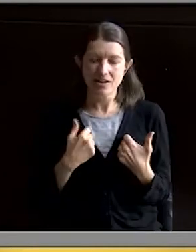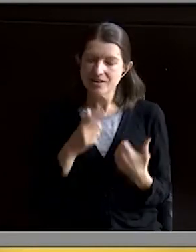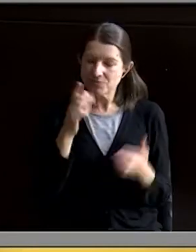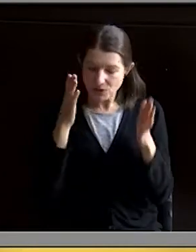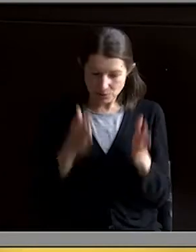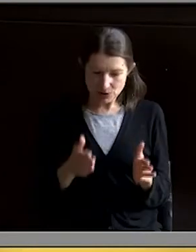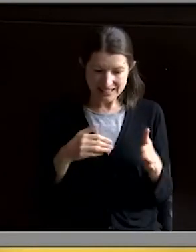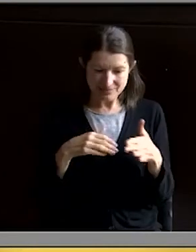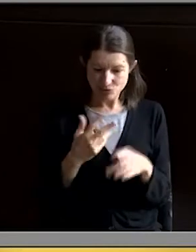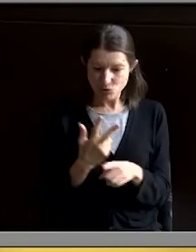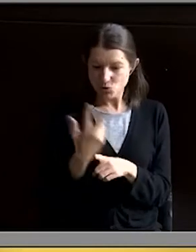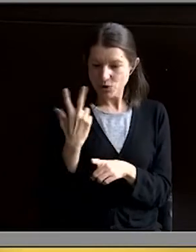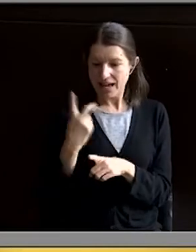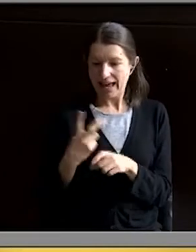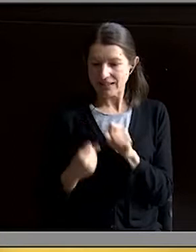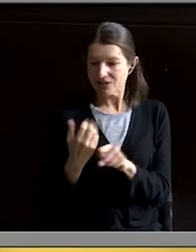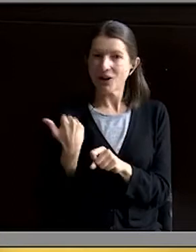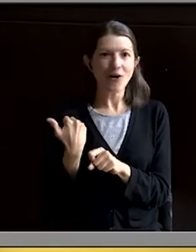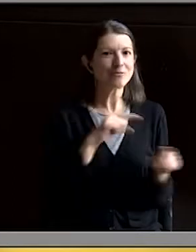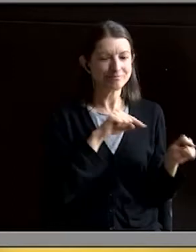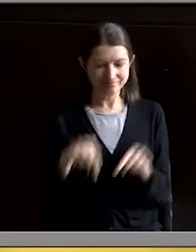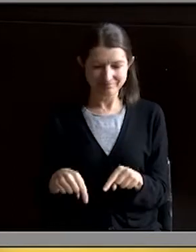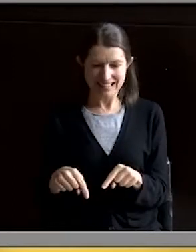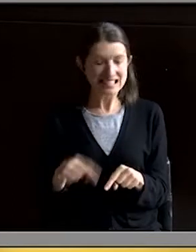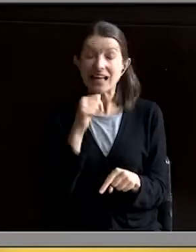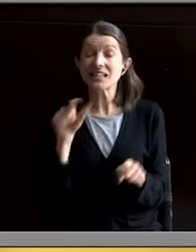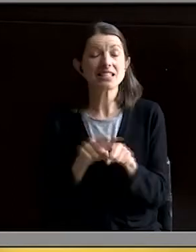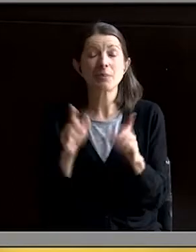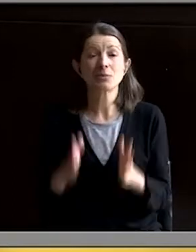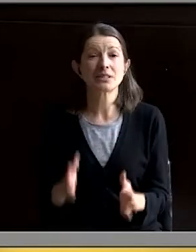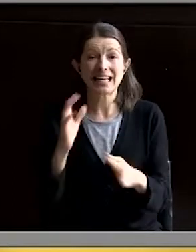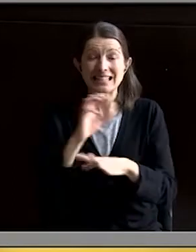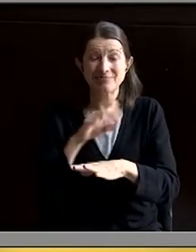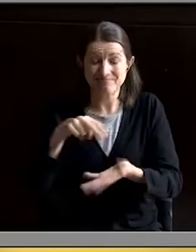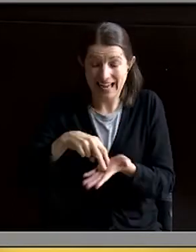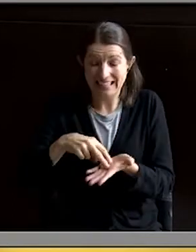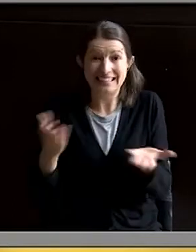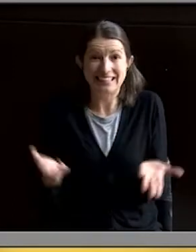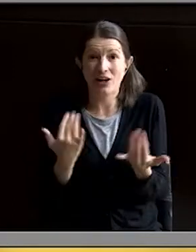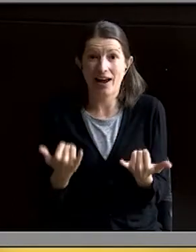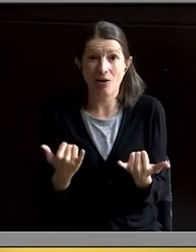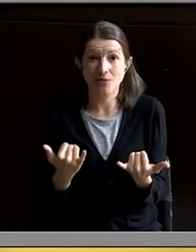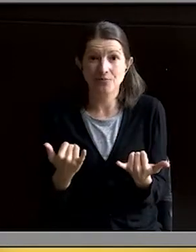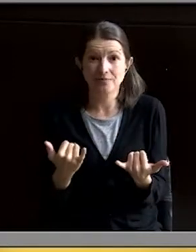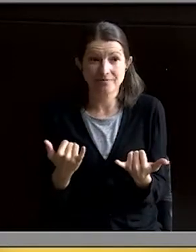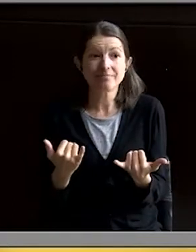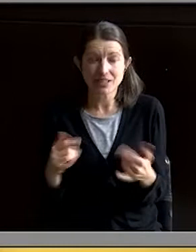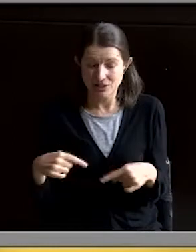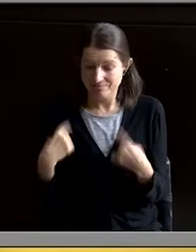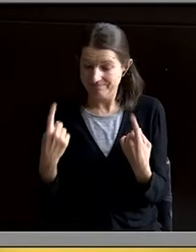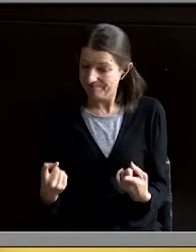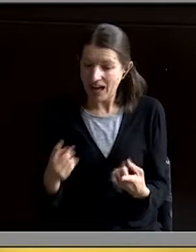who walked on campus three and a half years ago is not the same person standing up here today. My time at UW has taught me many things.